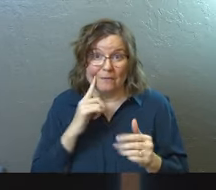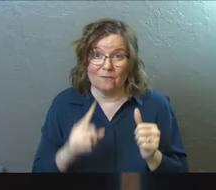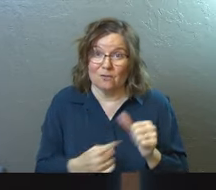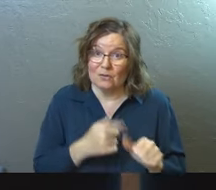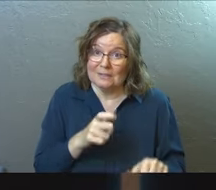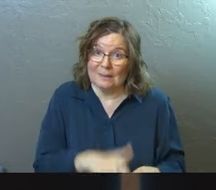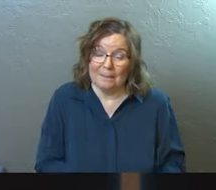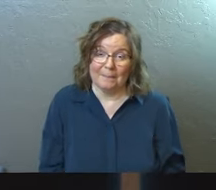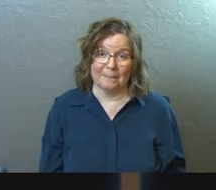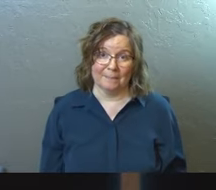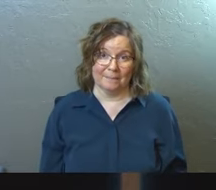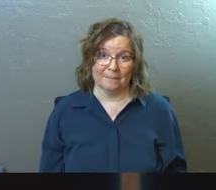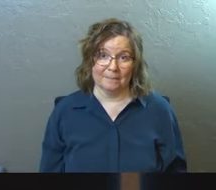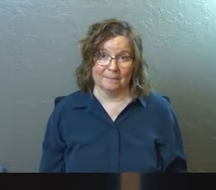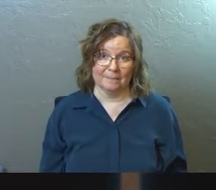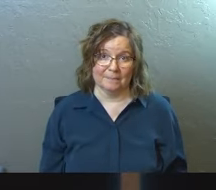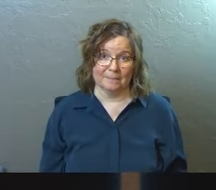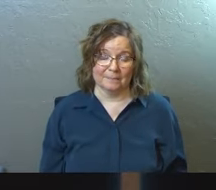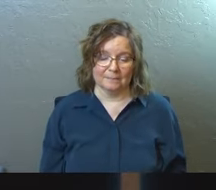for the first time.